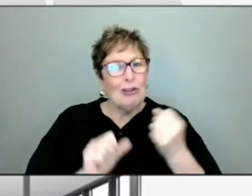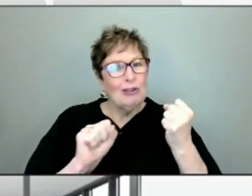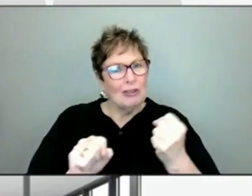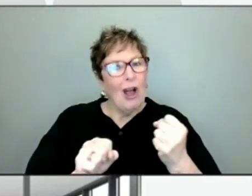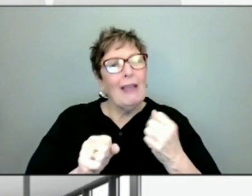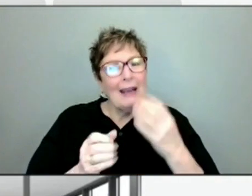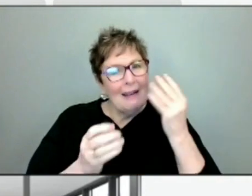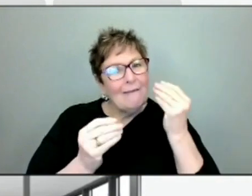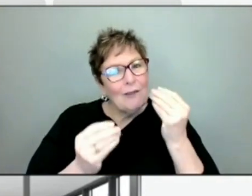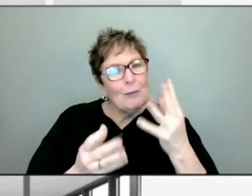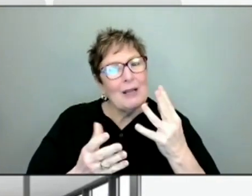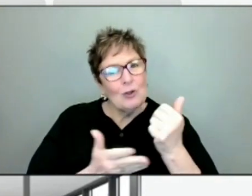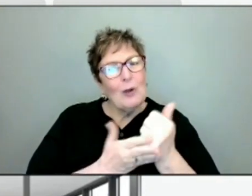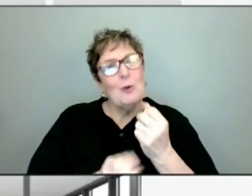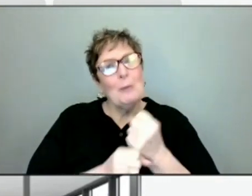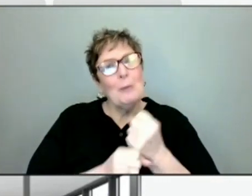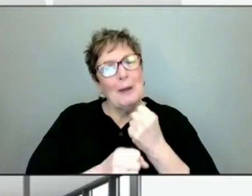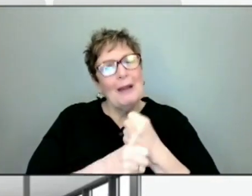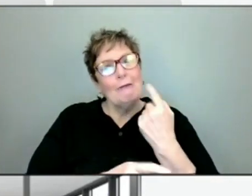to help them make that decision.